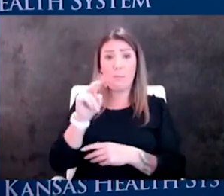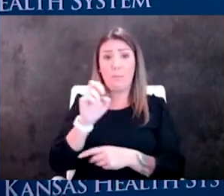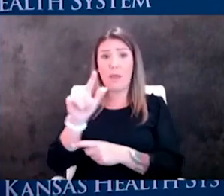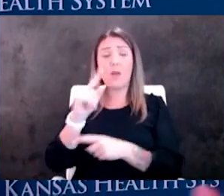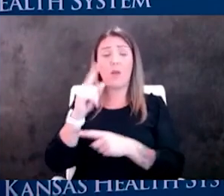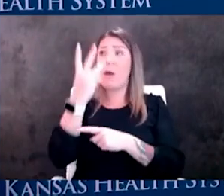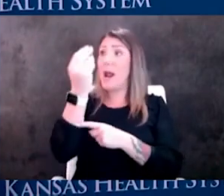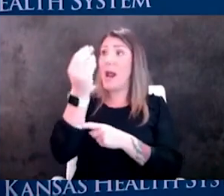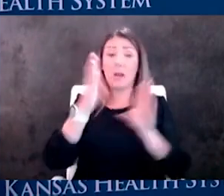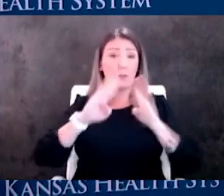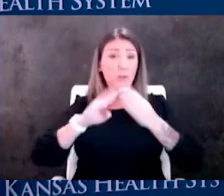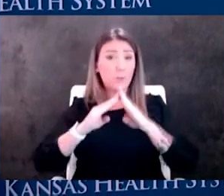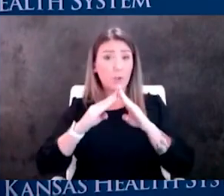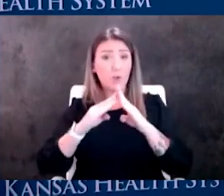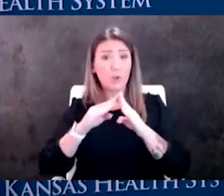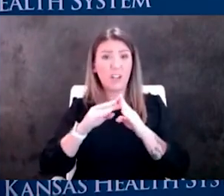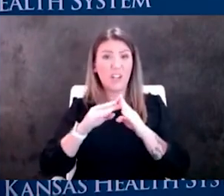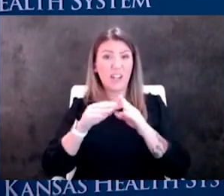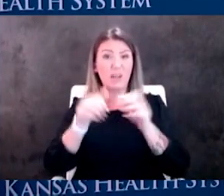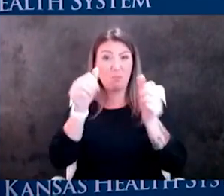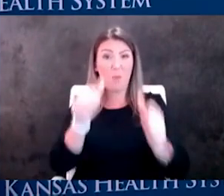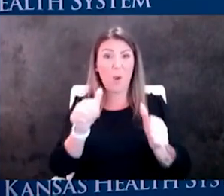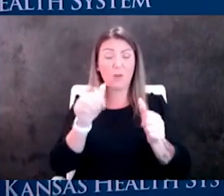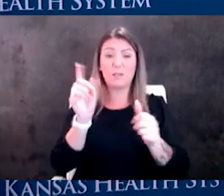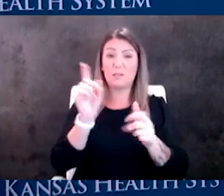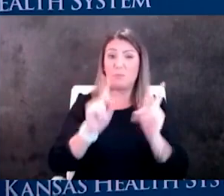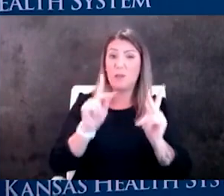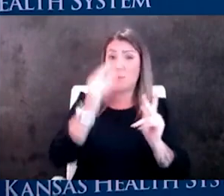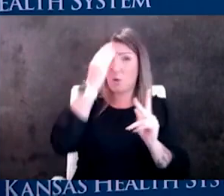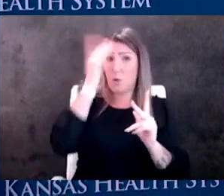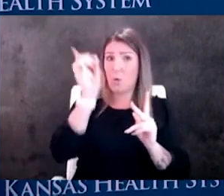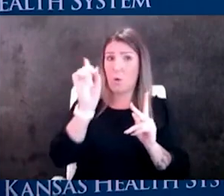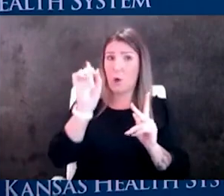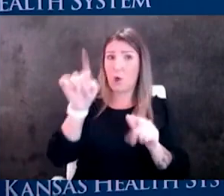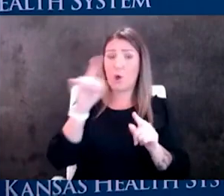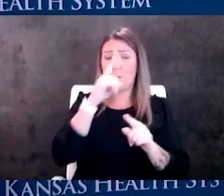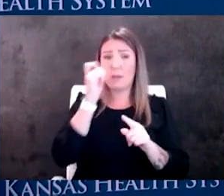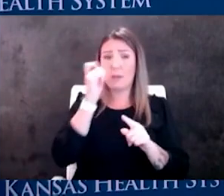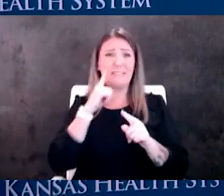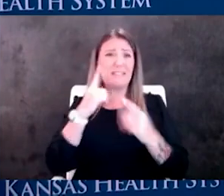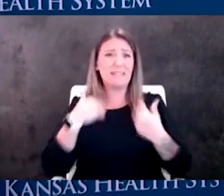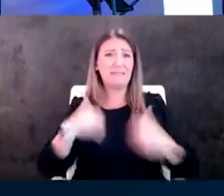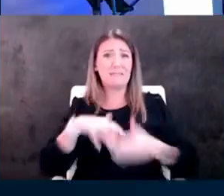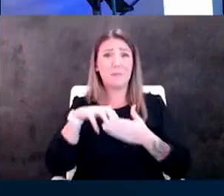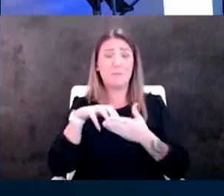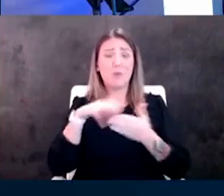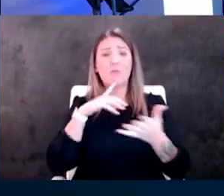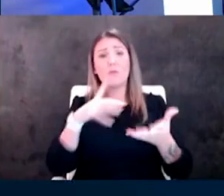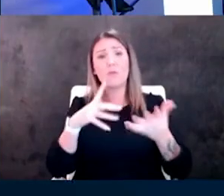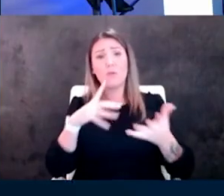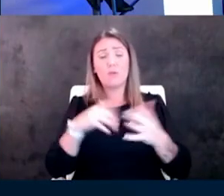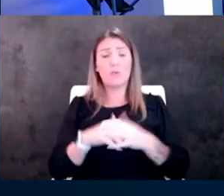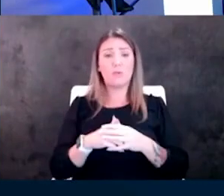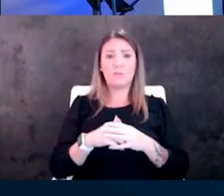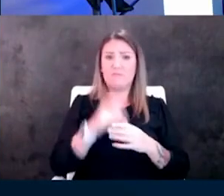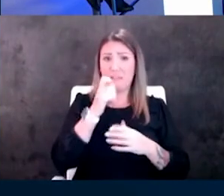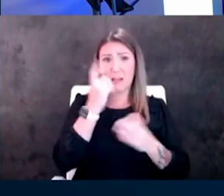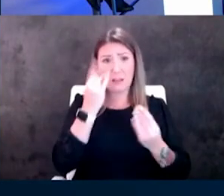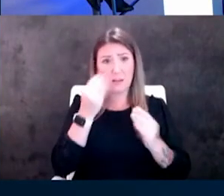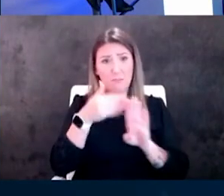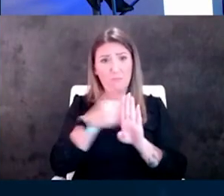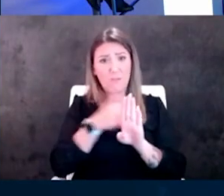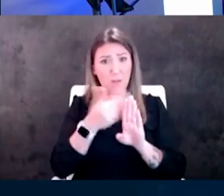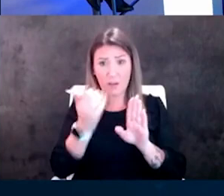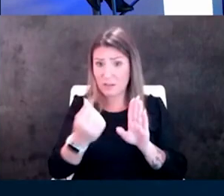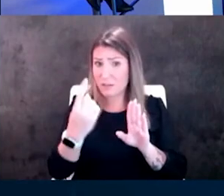into the thread so that people can know where to go because we know there's so many immunocompromised people who have i've not thought about that before and anybody here have you